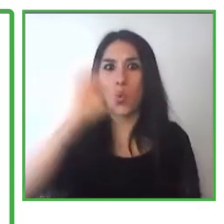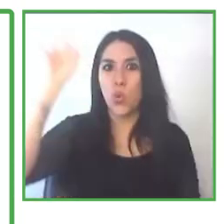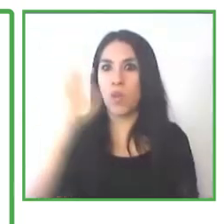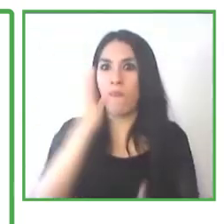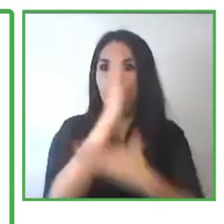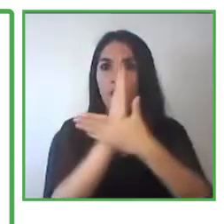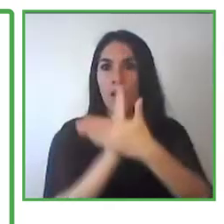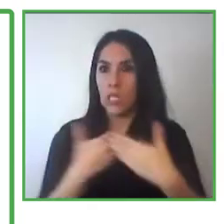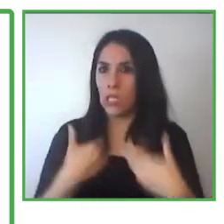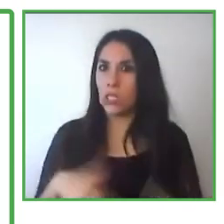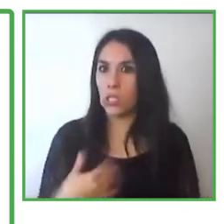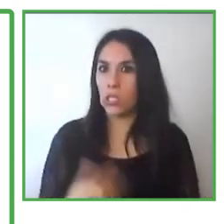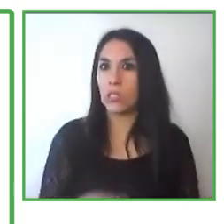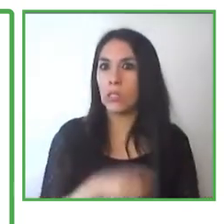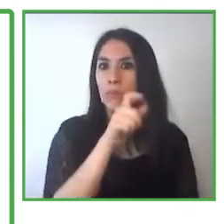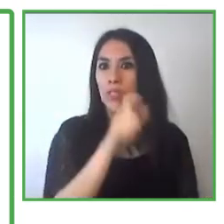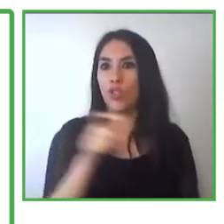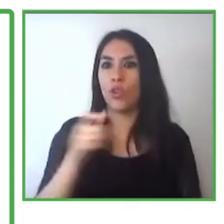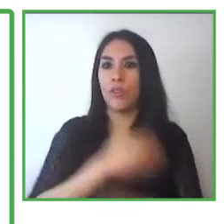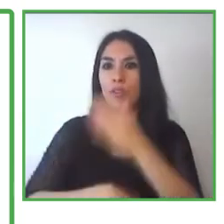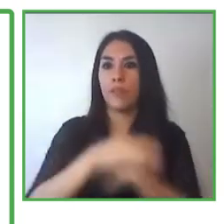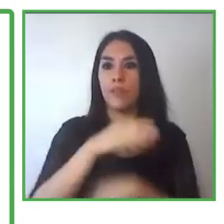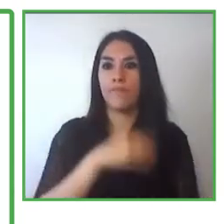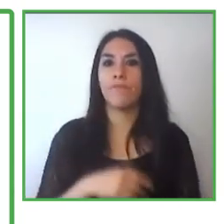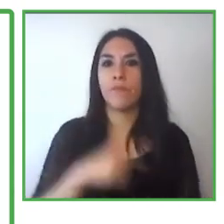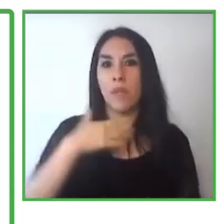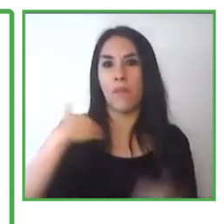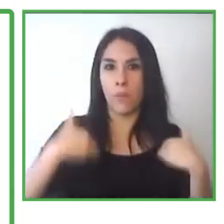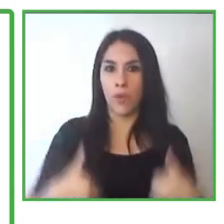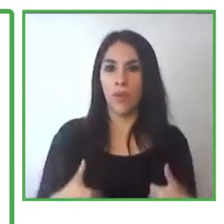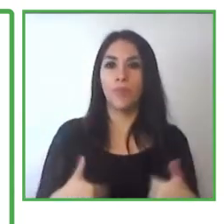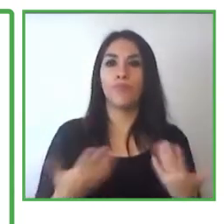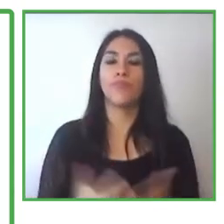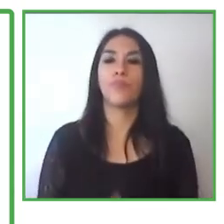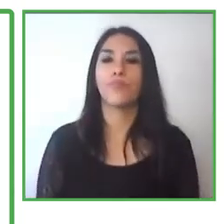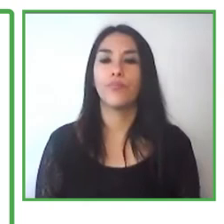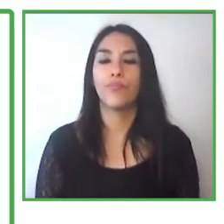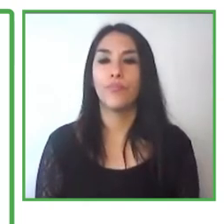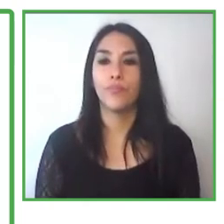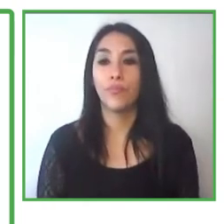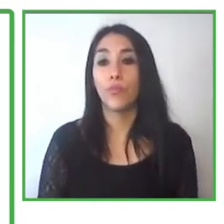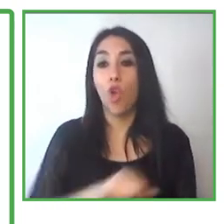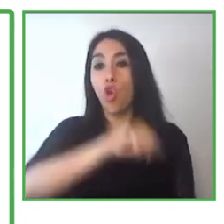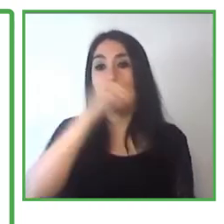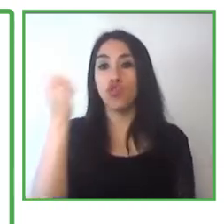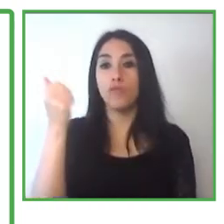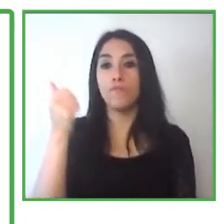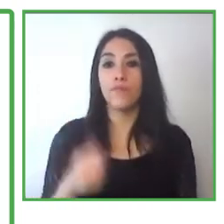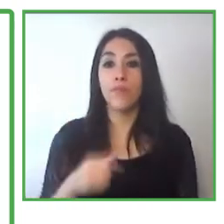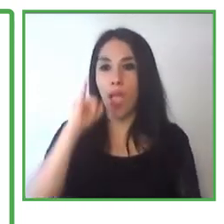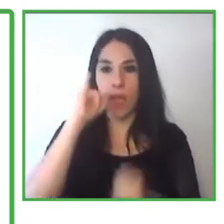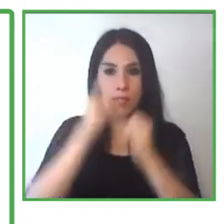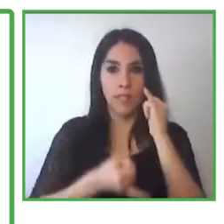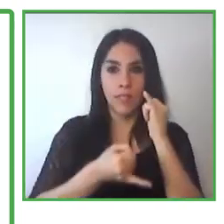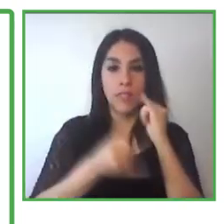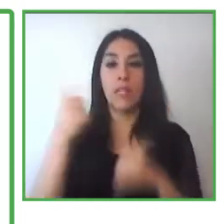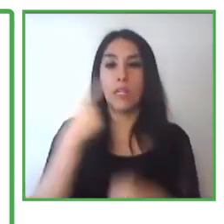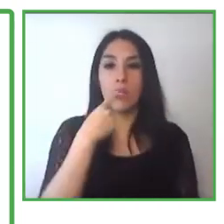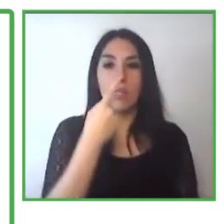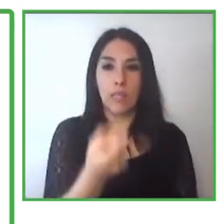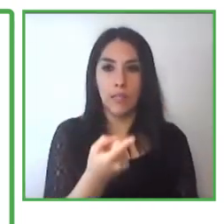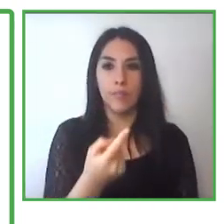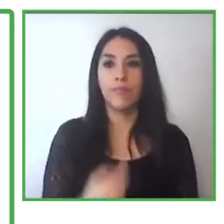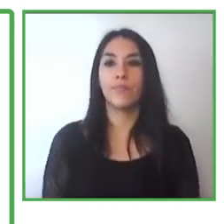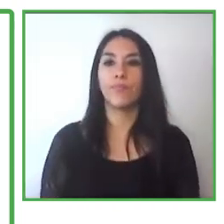a 42% is people with a physical disability. And here just to finish,